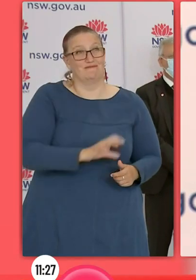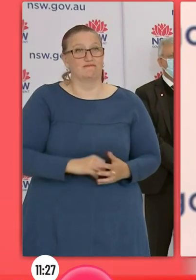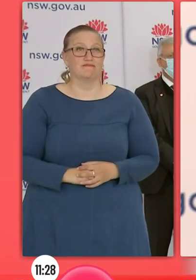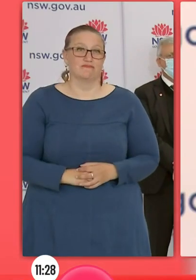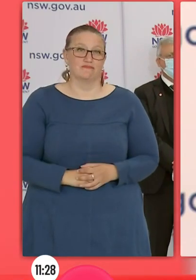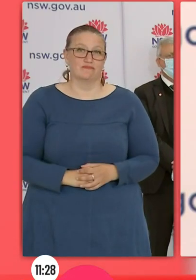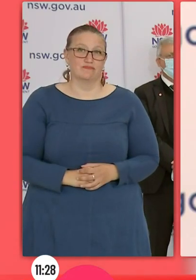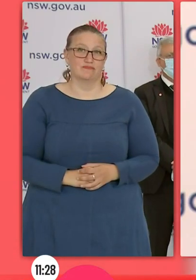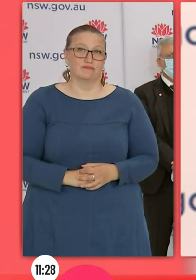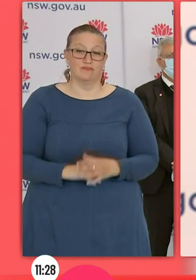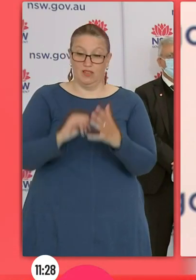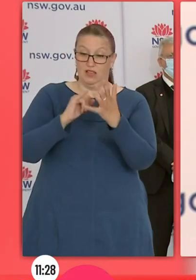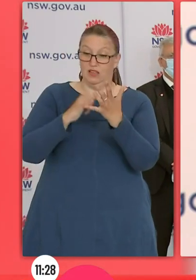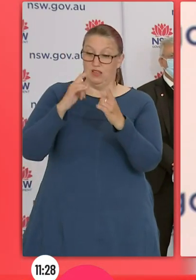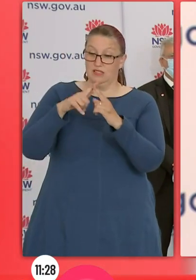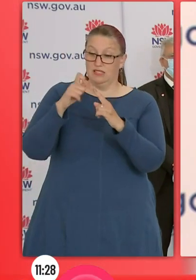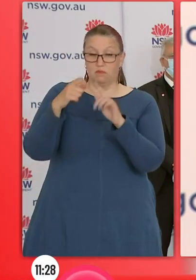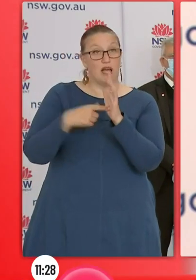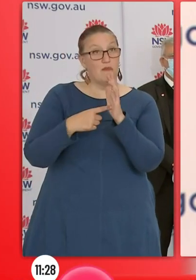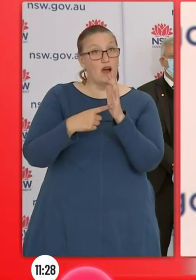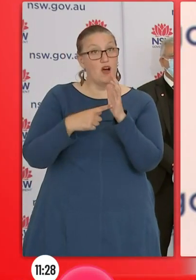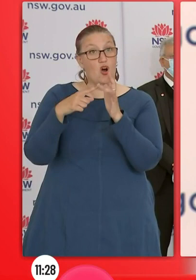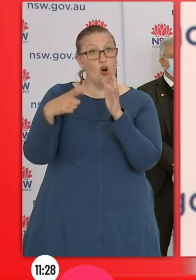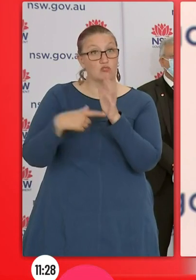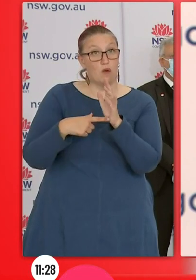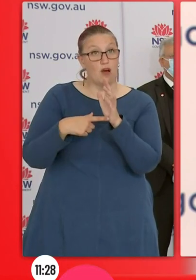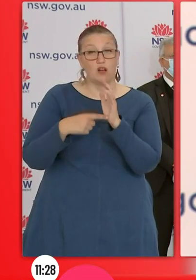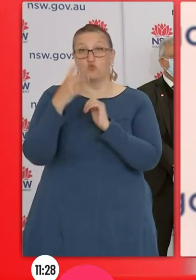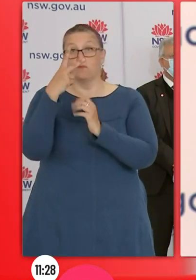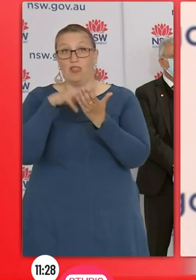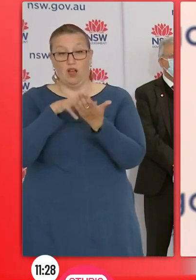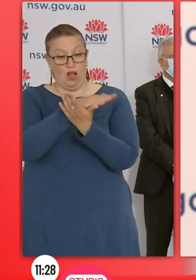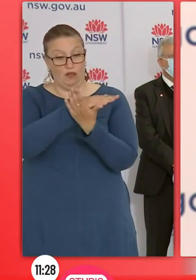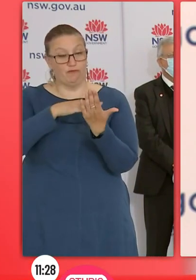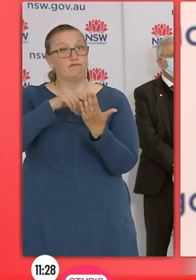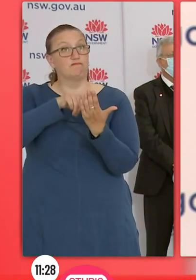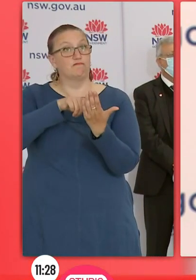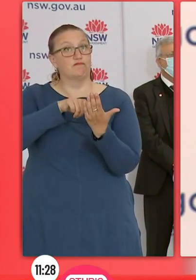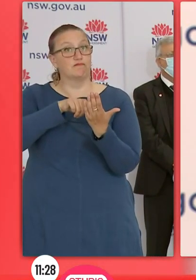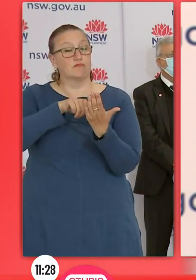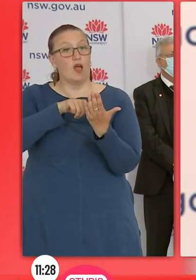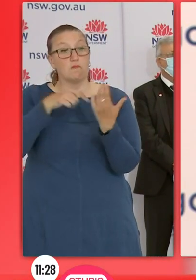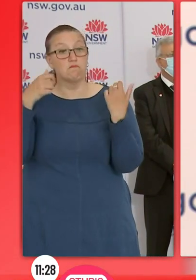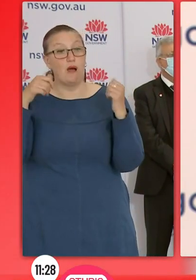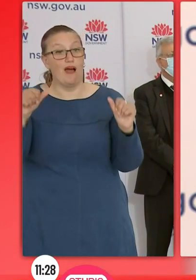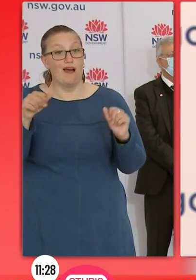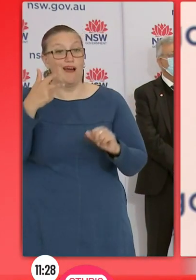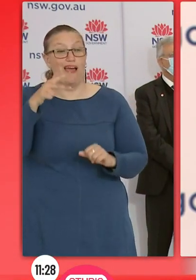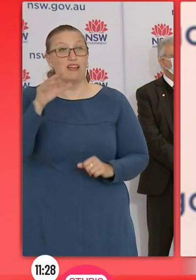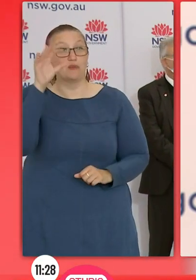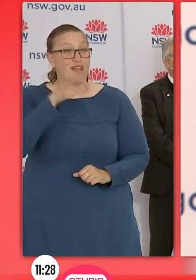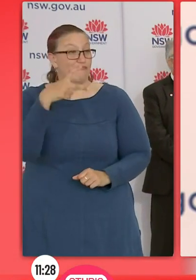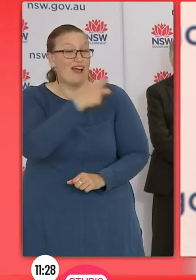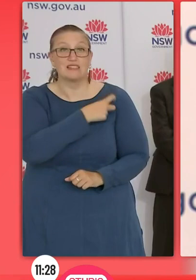double dose, I want New South Wales to lead the way. If Australians come home through Sydney airport, I welcome that. Once we get to 80 per cent double